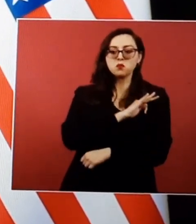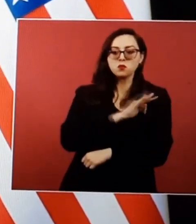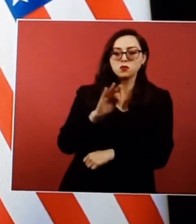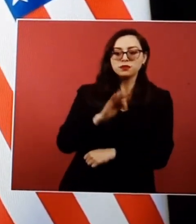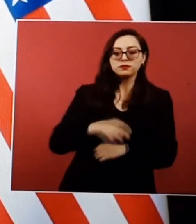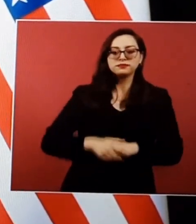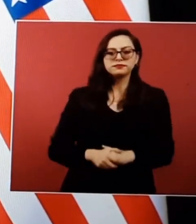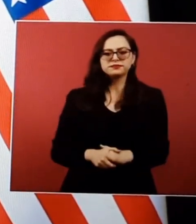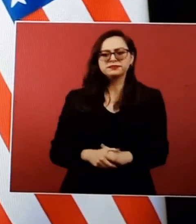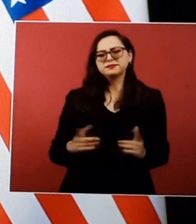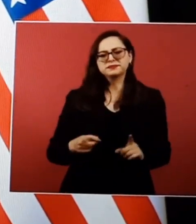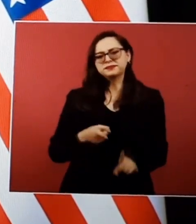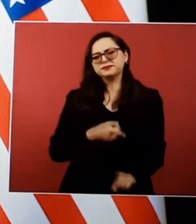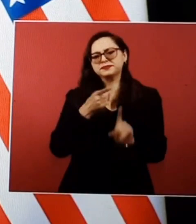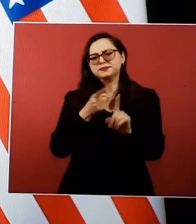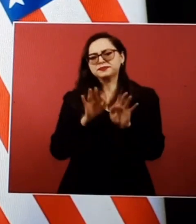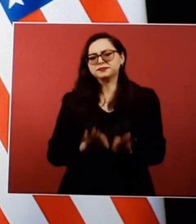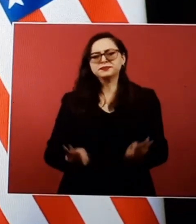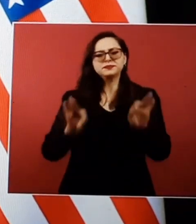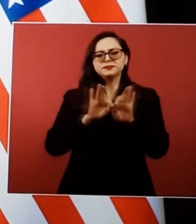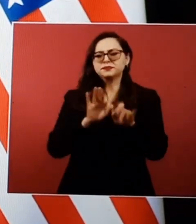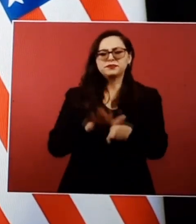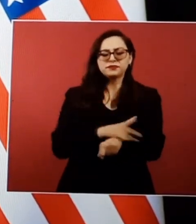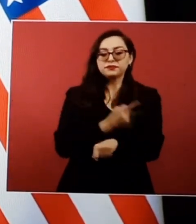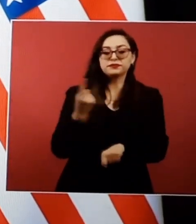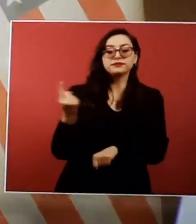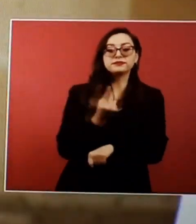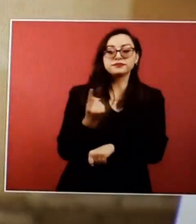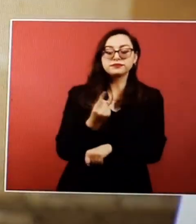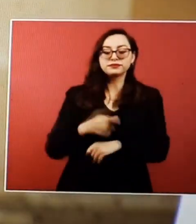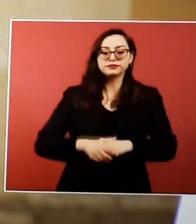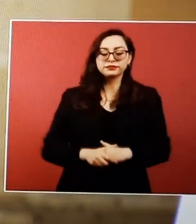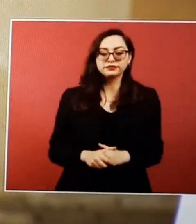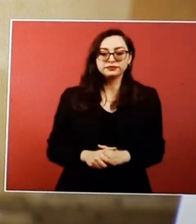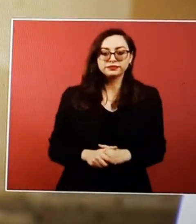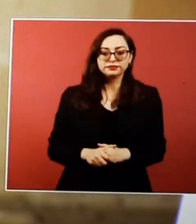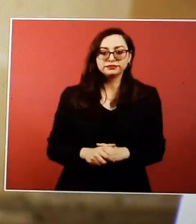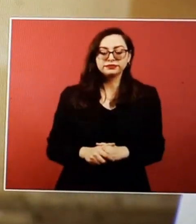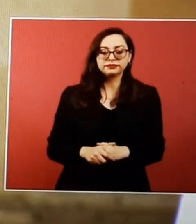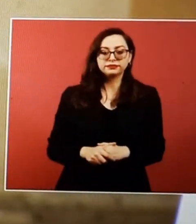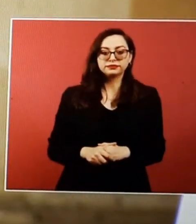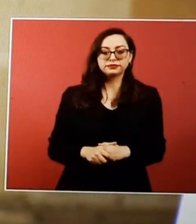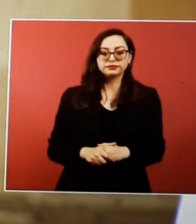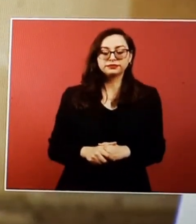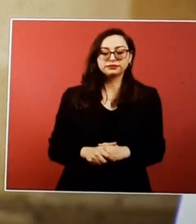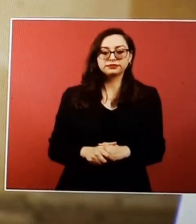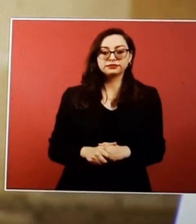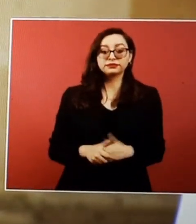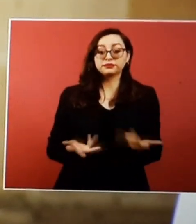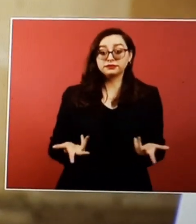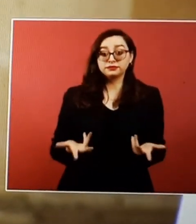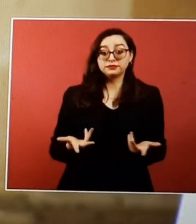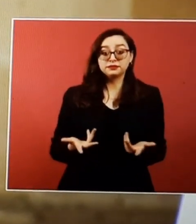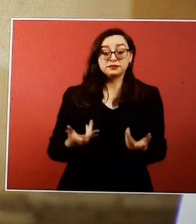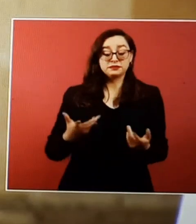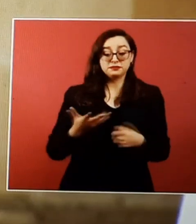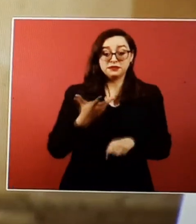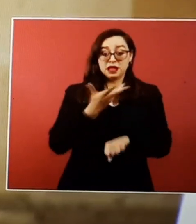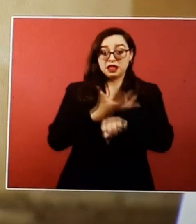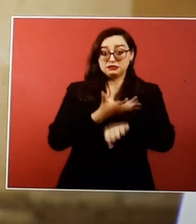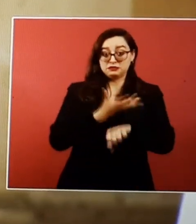Combined, we are home to half a billion people. We have an extraordinarily strong innovation